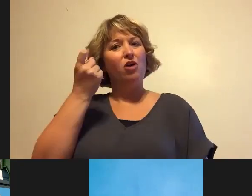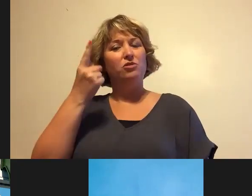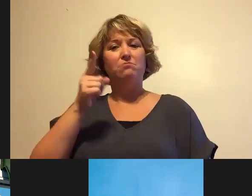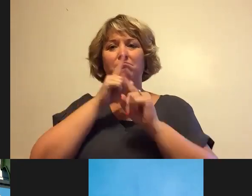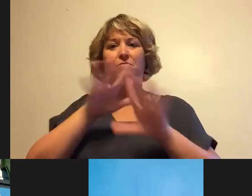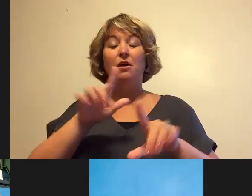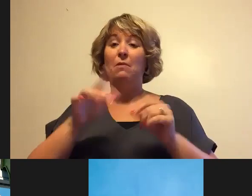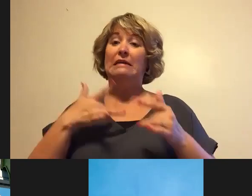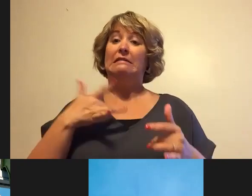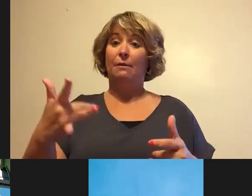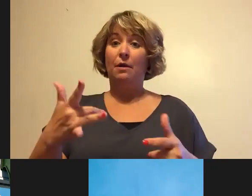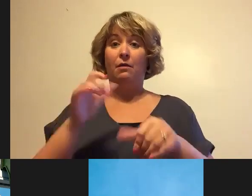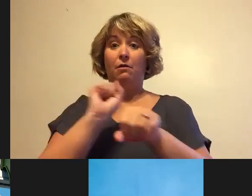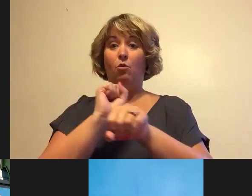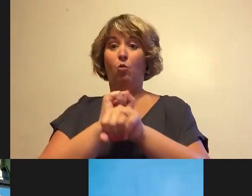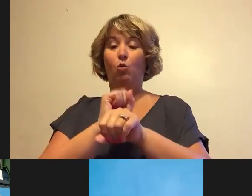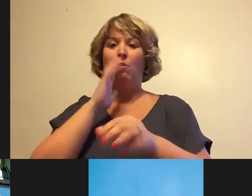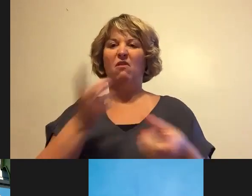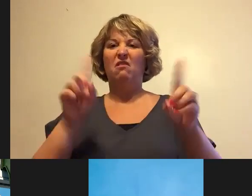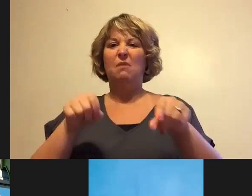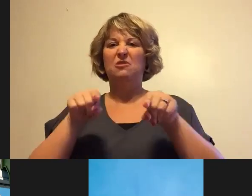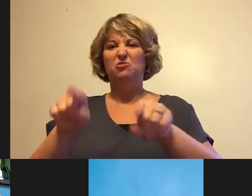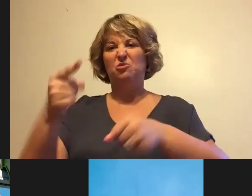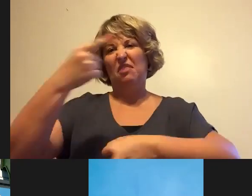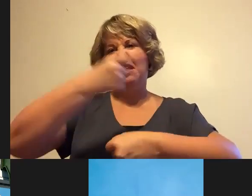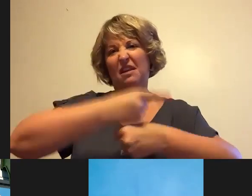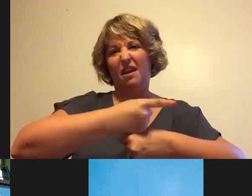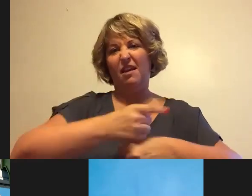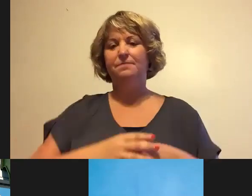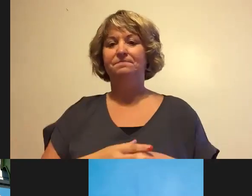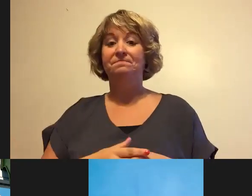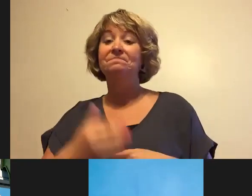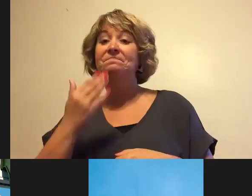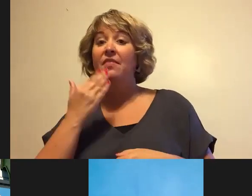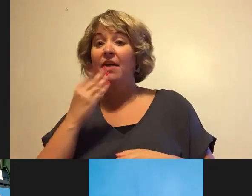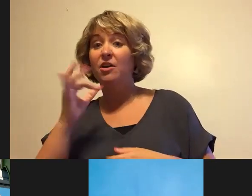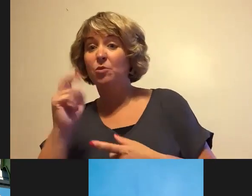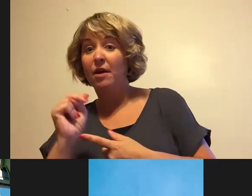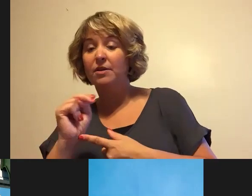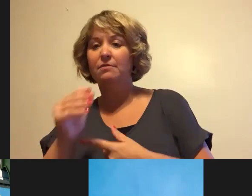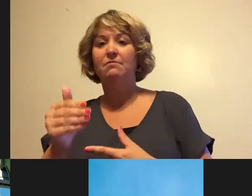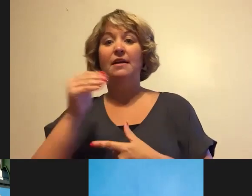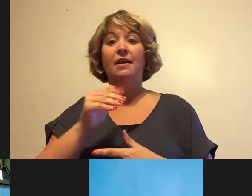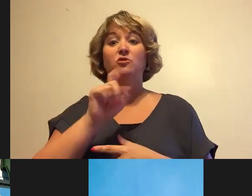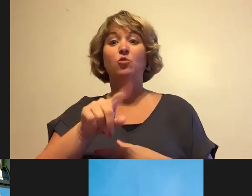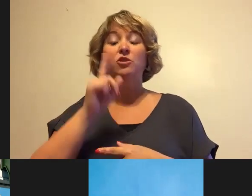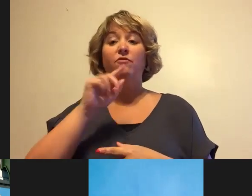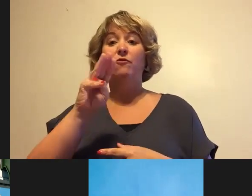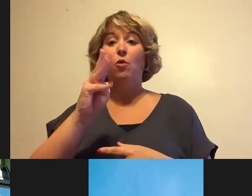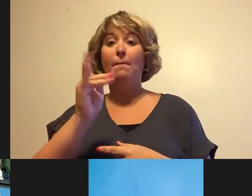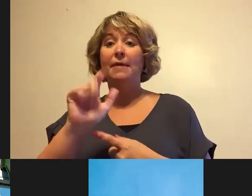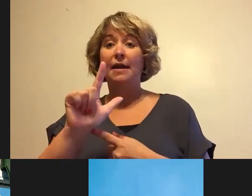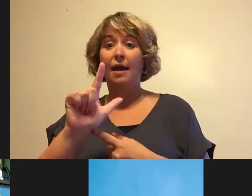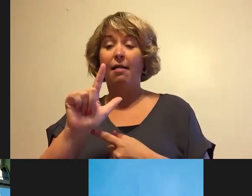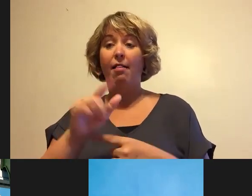proceed during the day. Thank you, Kevin. The next question will be for Mikael. What can you do to